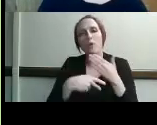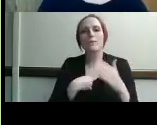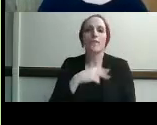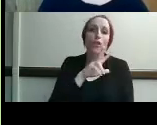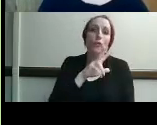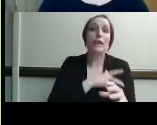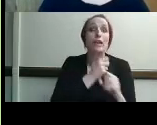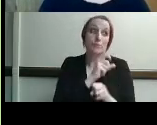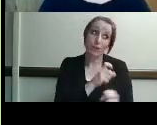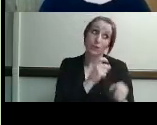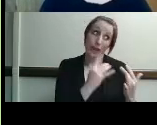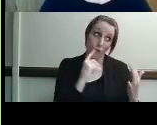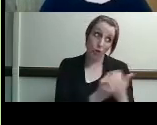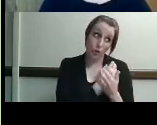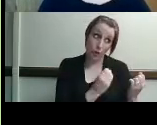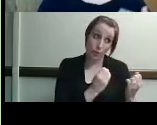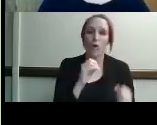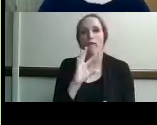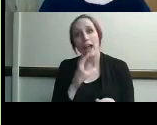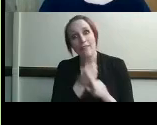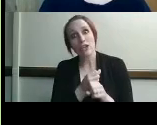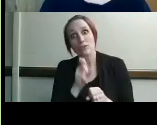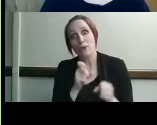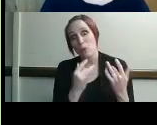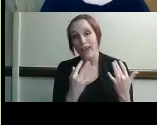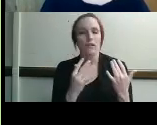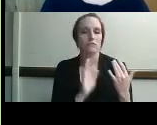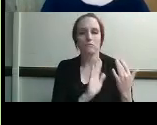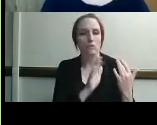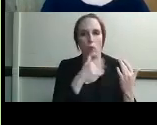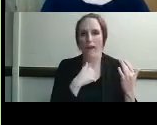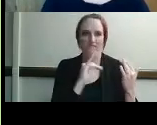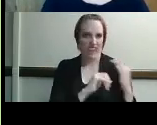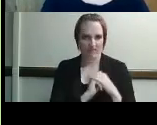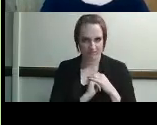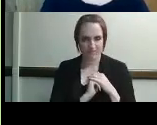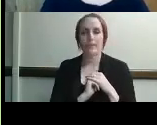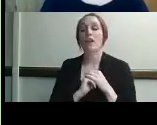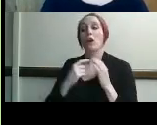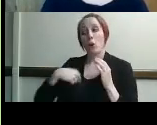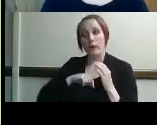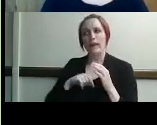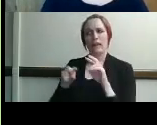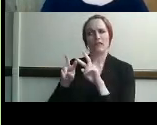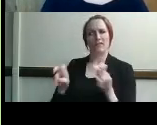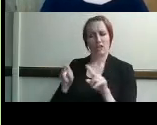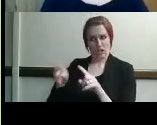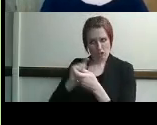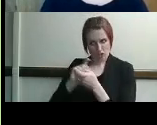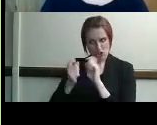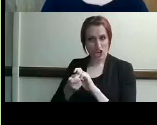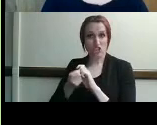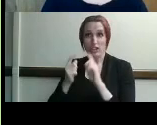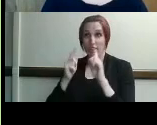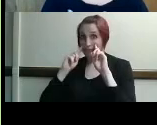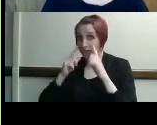waiting period what we do look at is that the individual has had a change in vision and or hearing or a